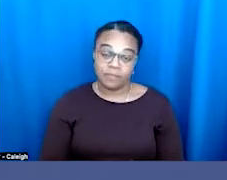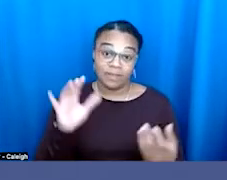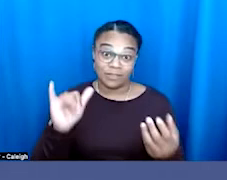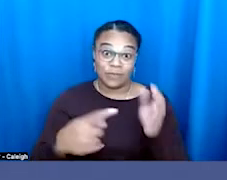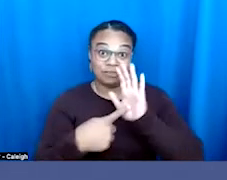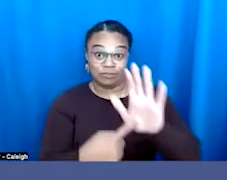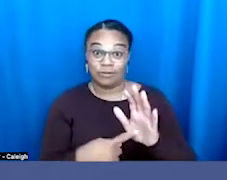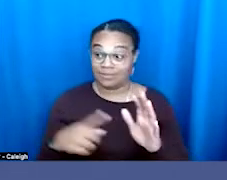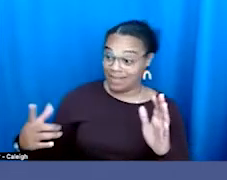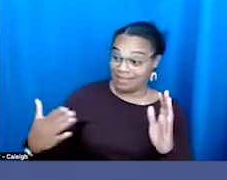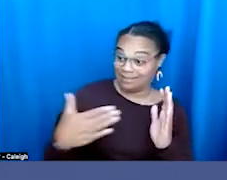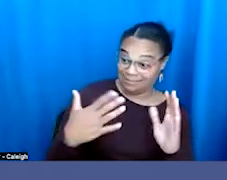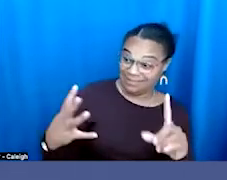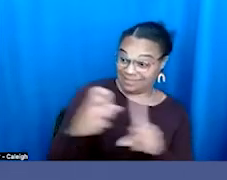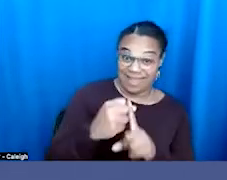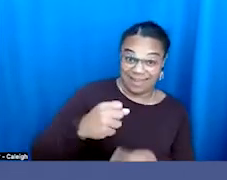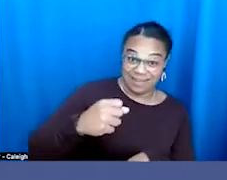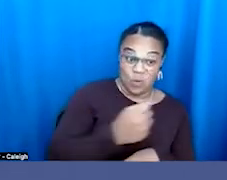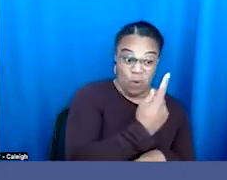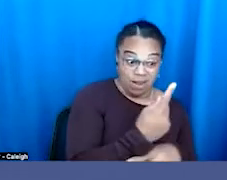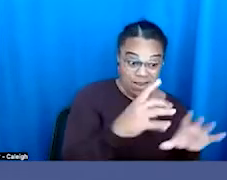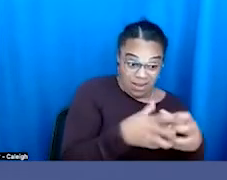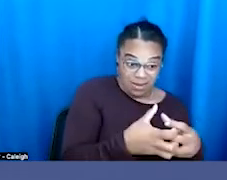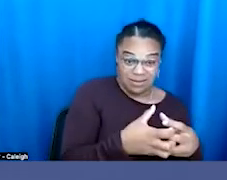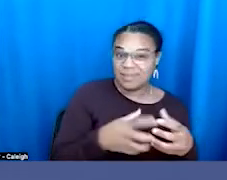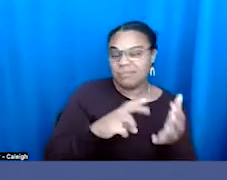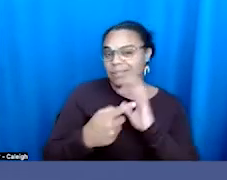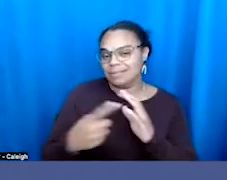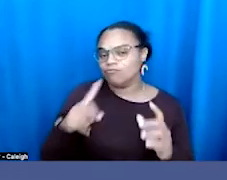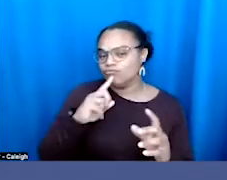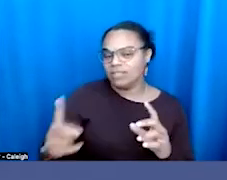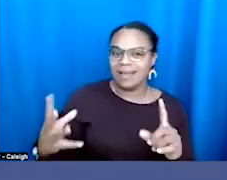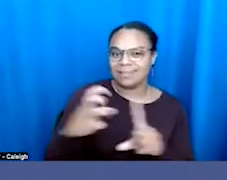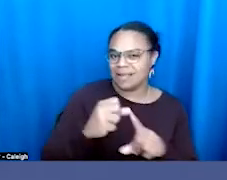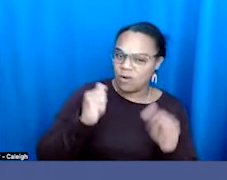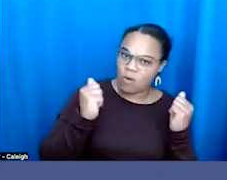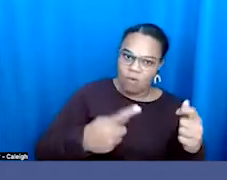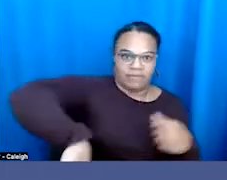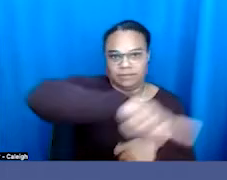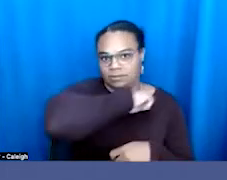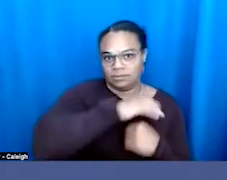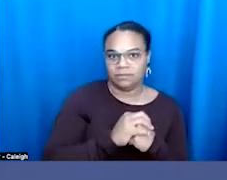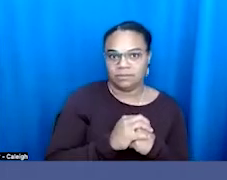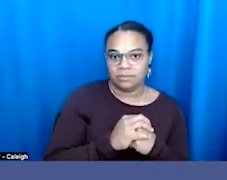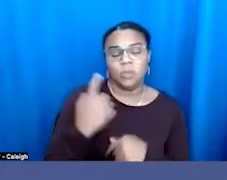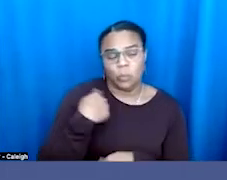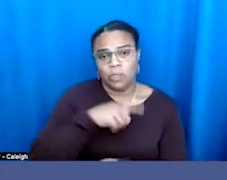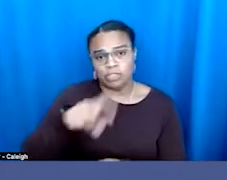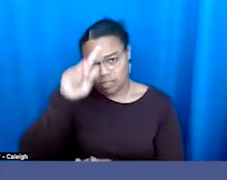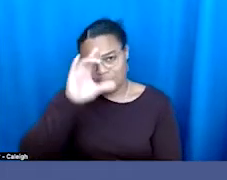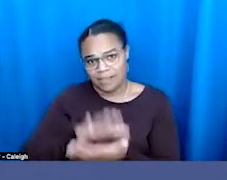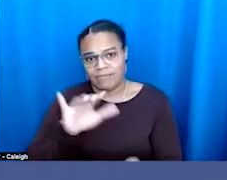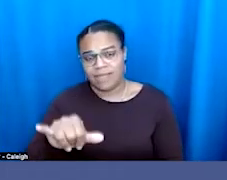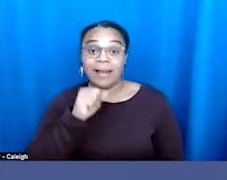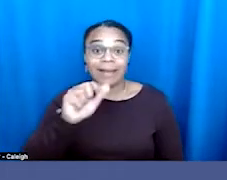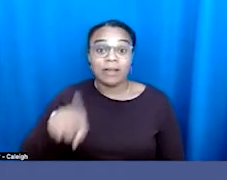one is an attack on all. Not just morally, not just we shouldn't believe that just because it's the right thing to do, but because